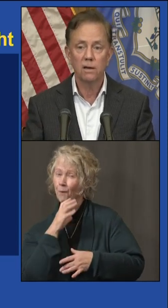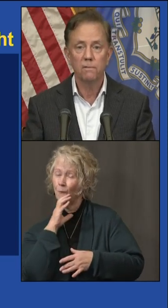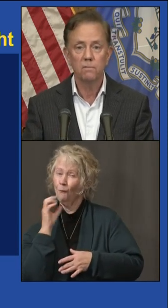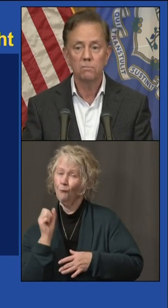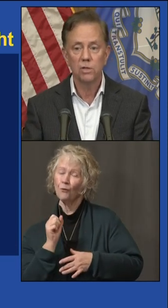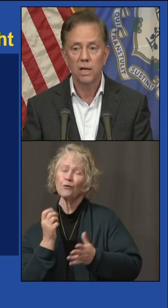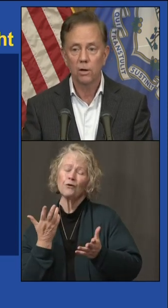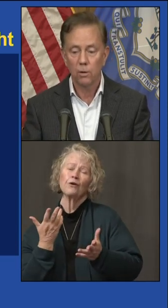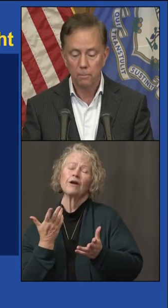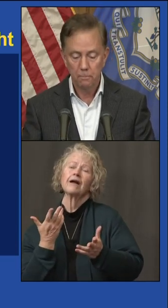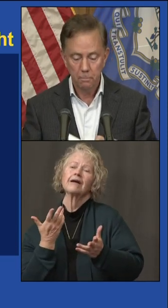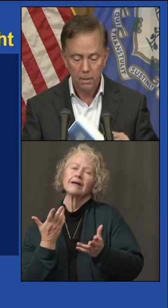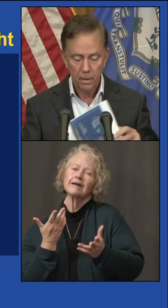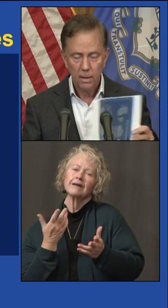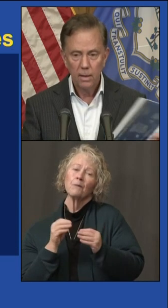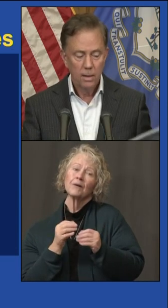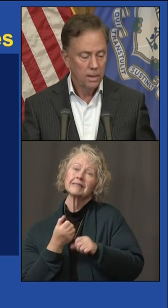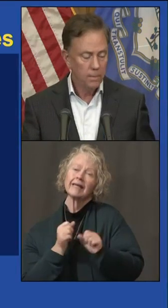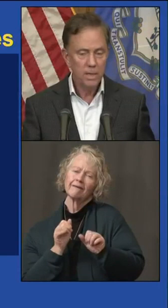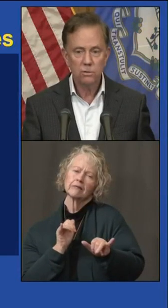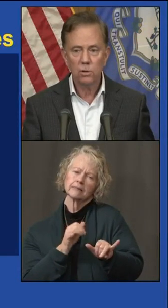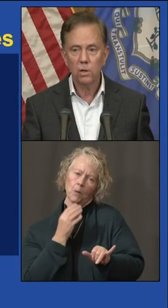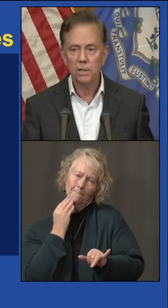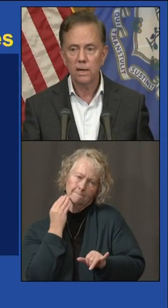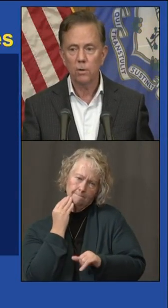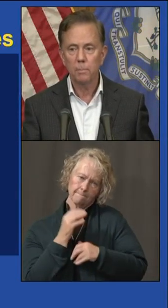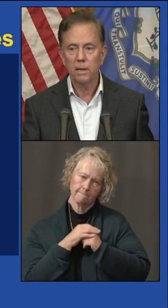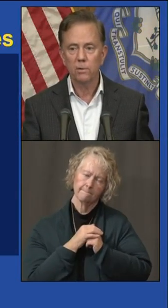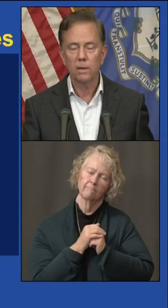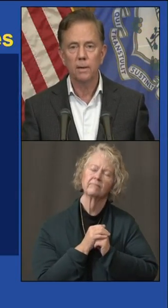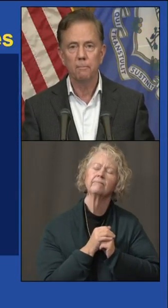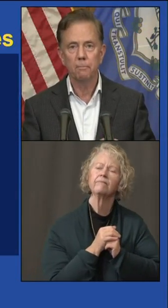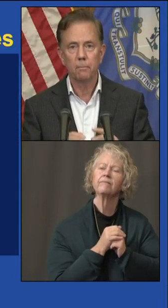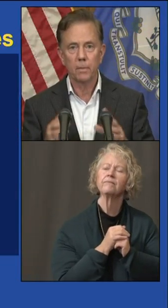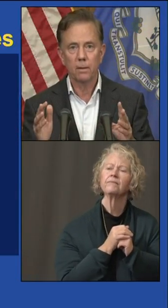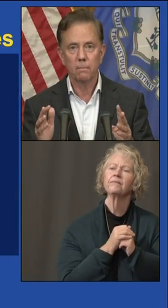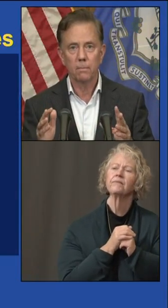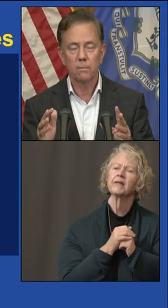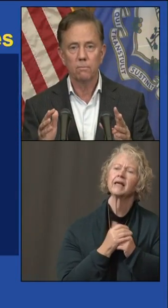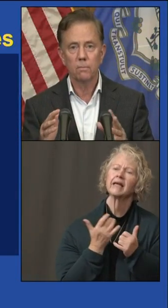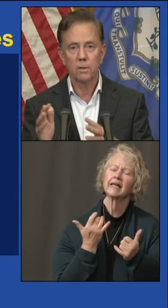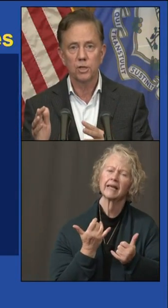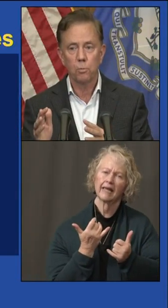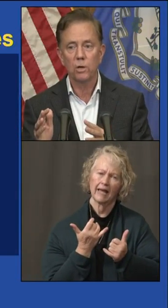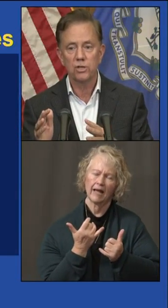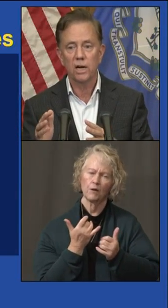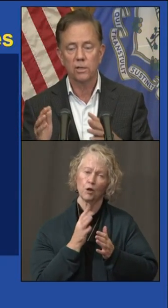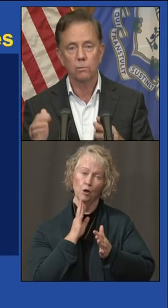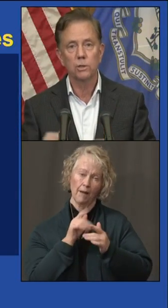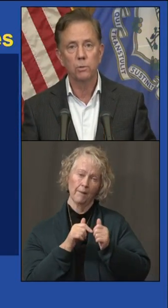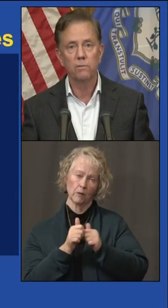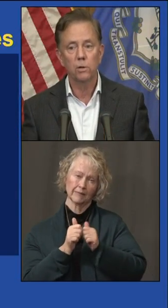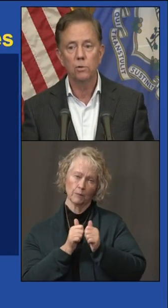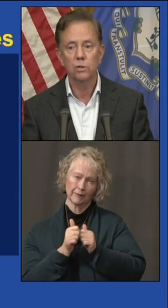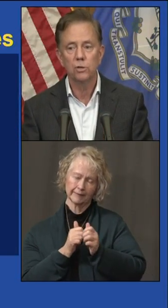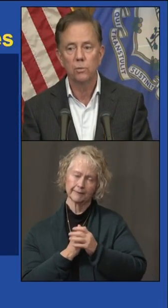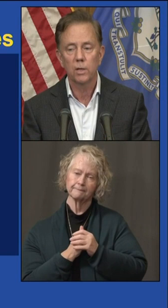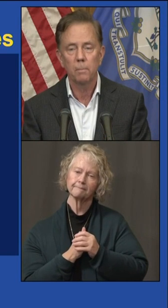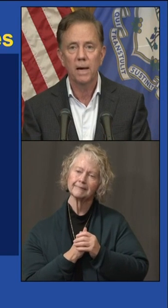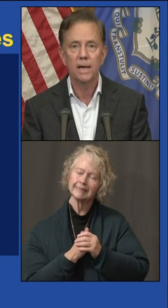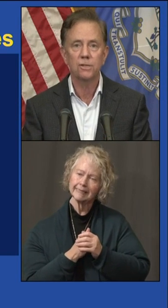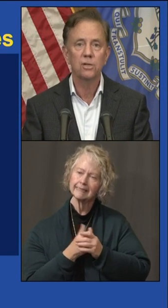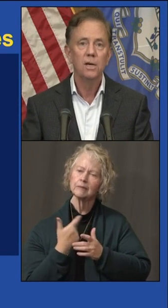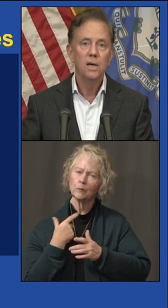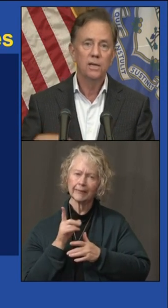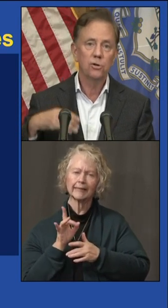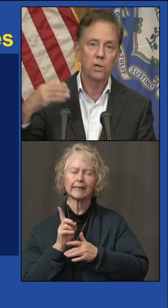to stay safe, stay at home. Let me talk now about the sports sector, which we've alluded to